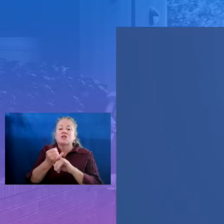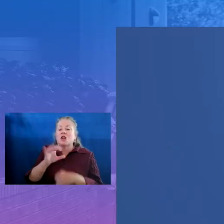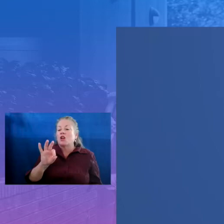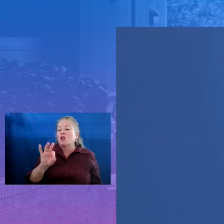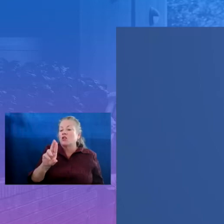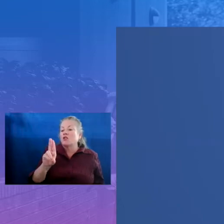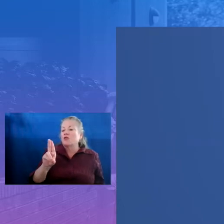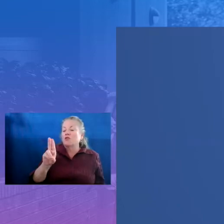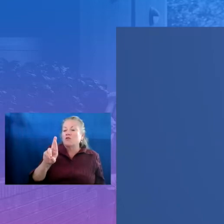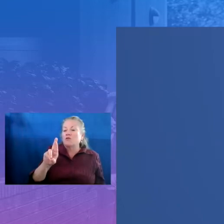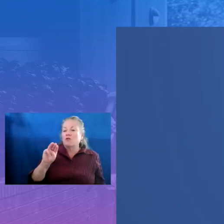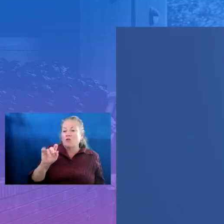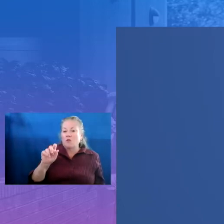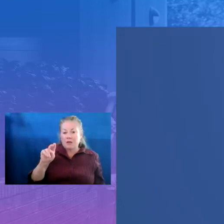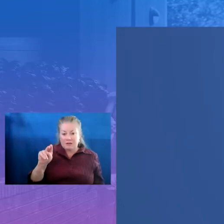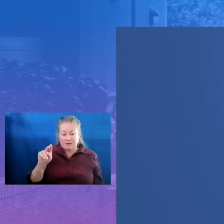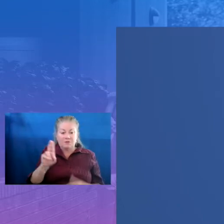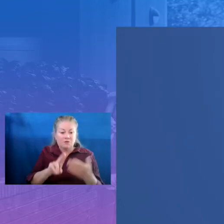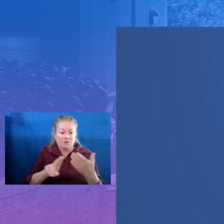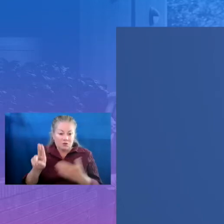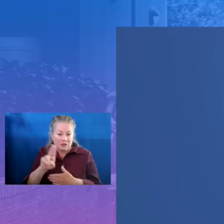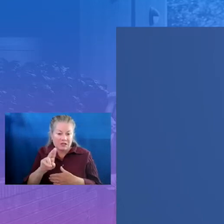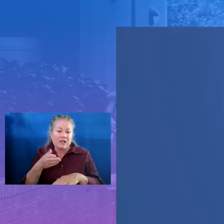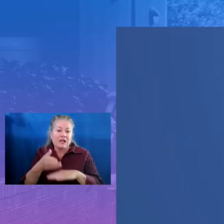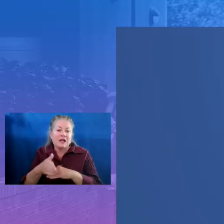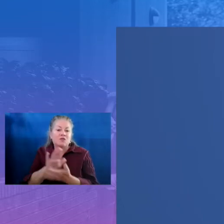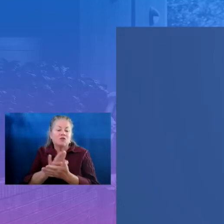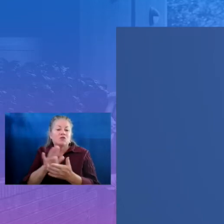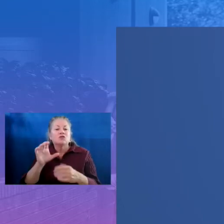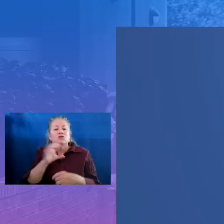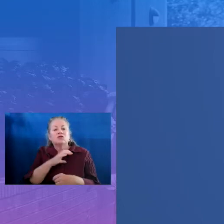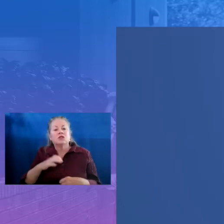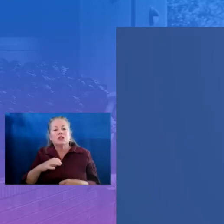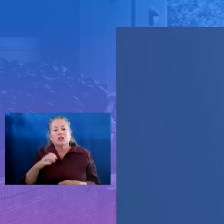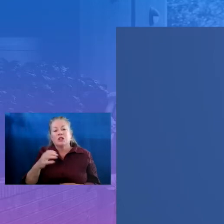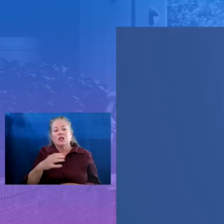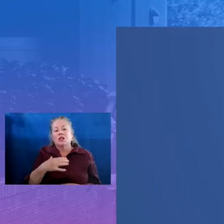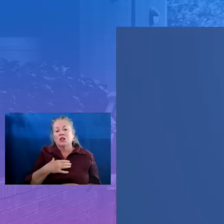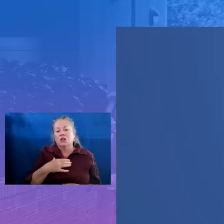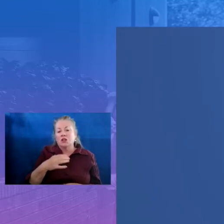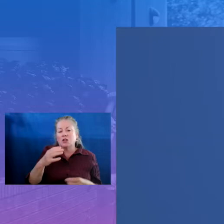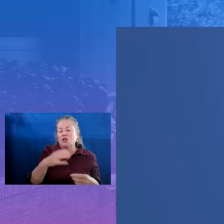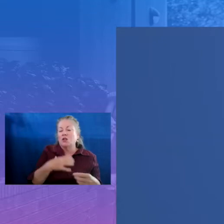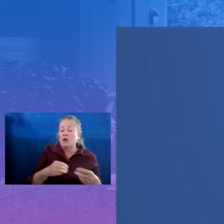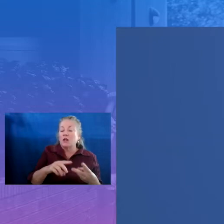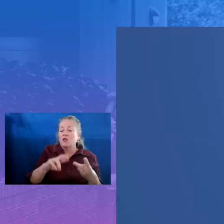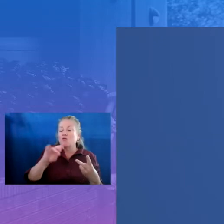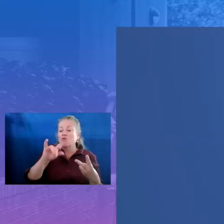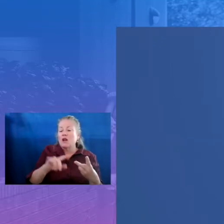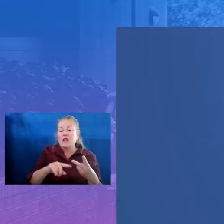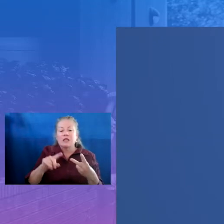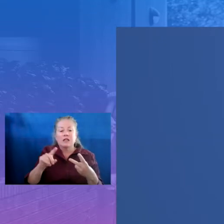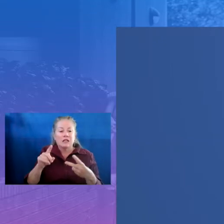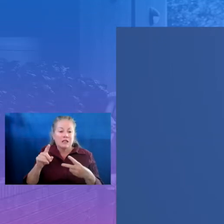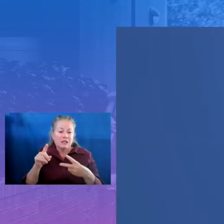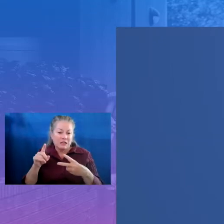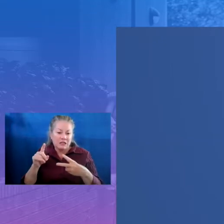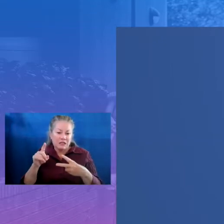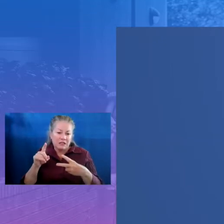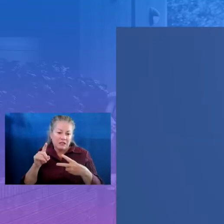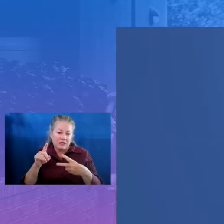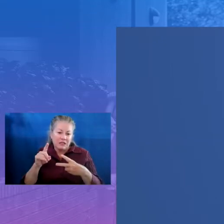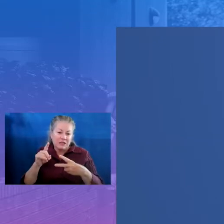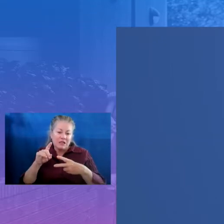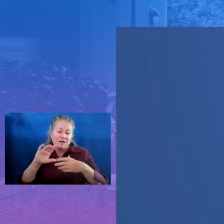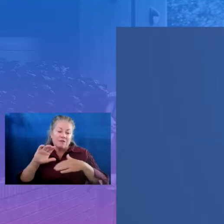and chairs the National White Riley Peterson Afterschool and Summer Leadership Fellowship. In response to the need to help accelerate learning and expand